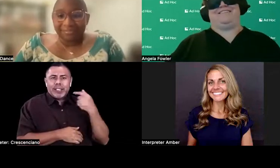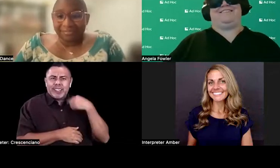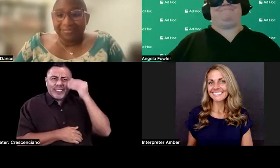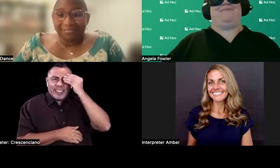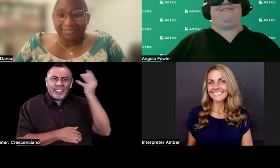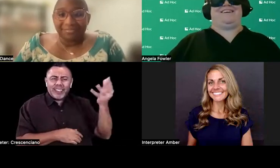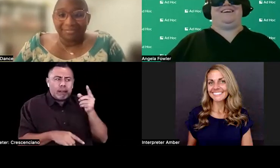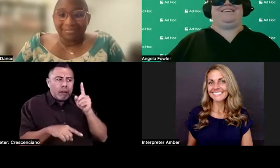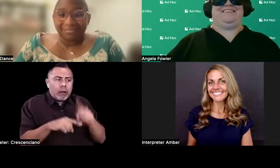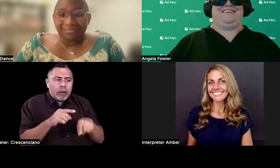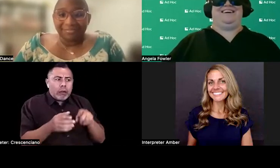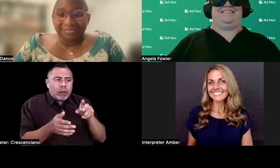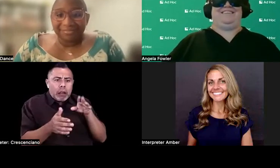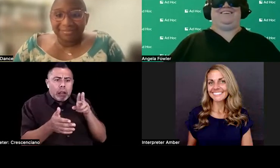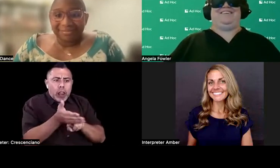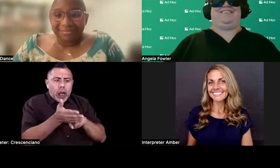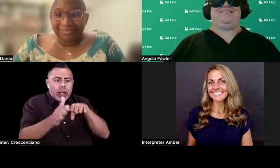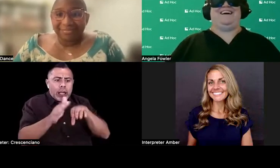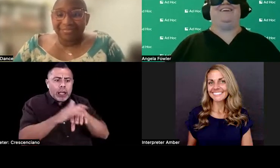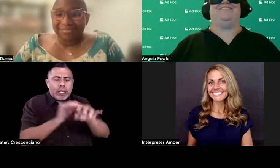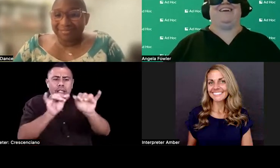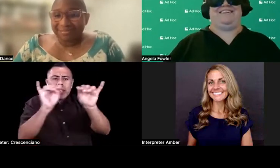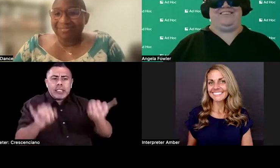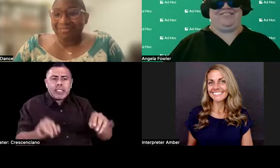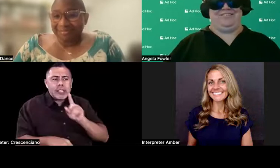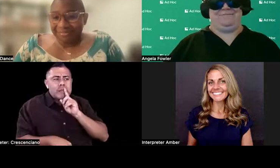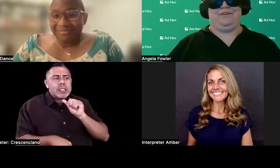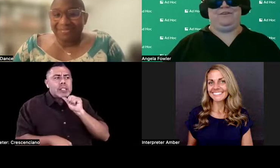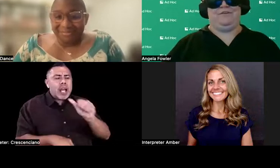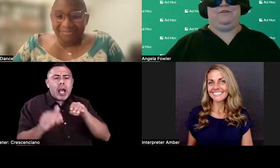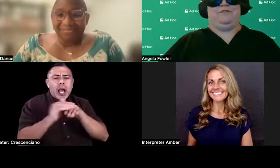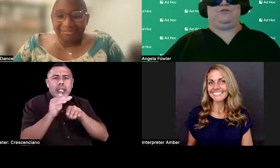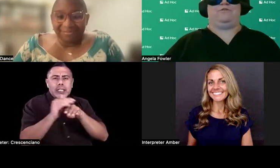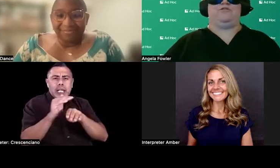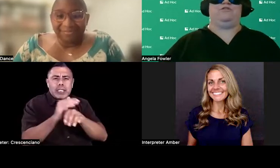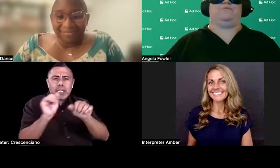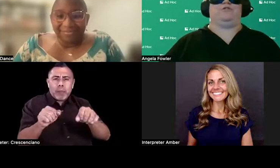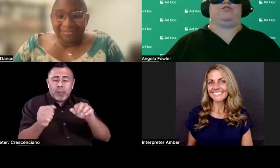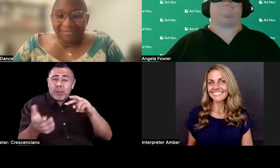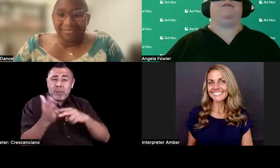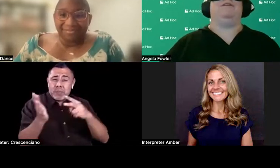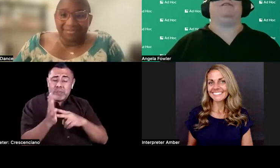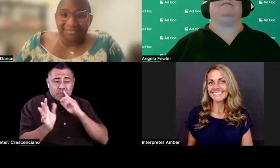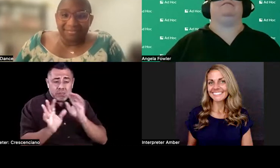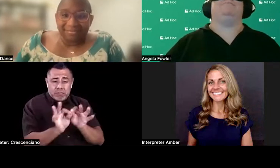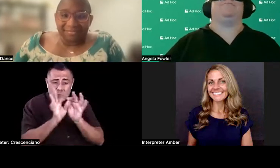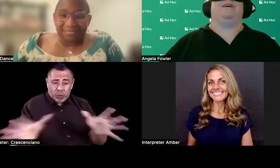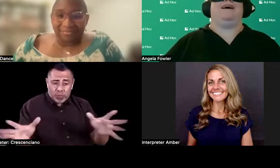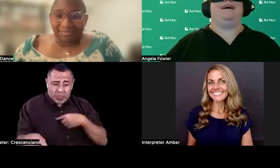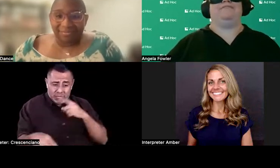What's the point? I can get nothing of use out of that creature. So just respond.